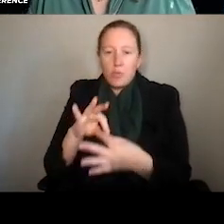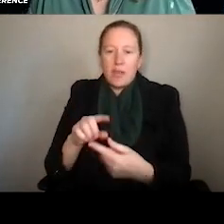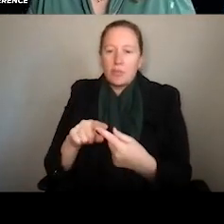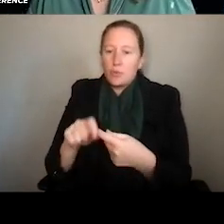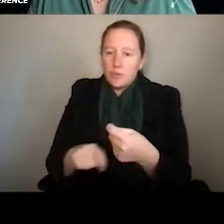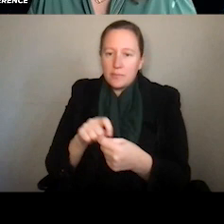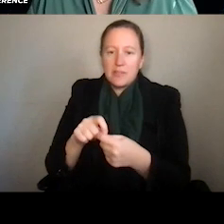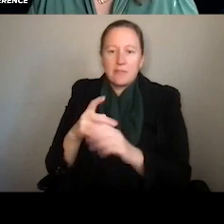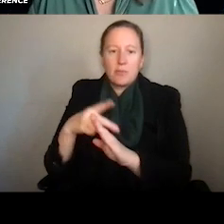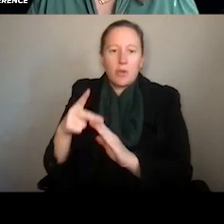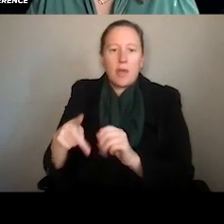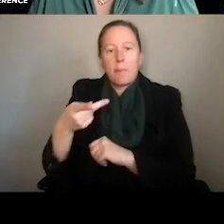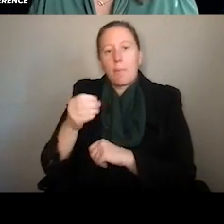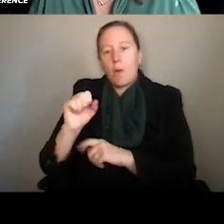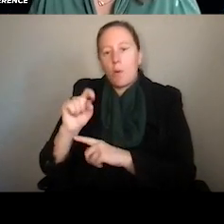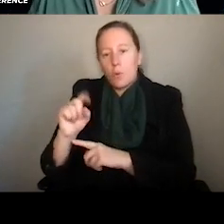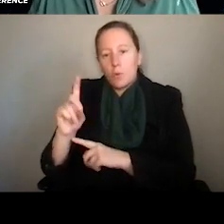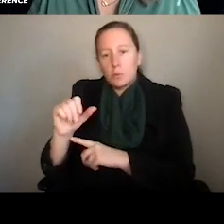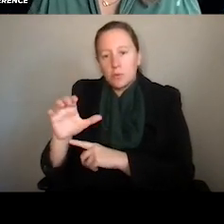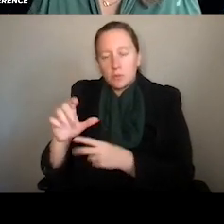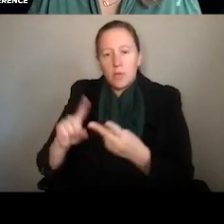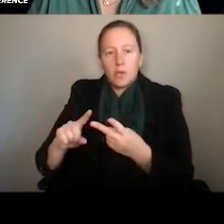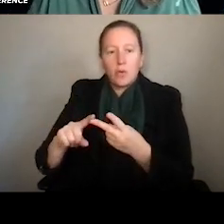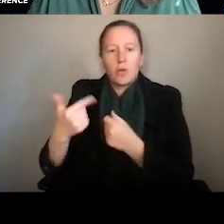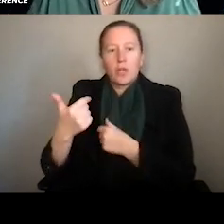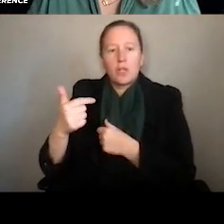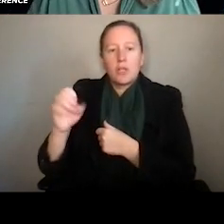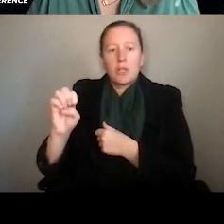programs like the postdoc fellowships or geoinformatics live here.